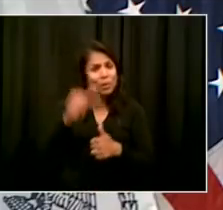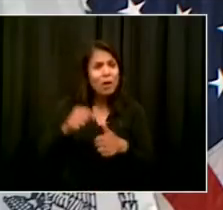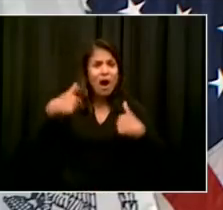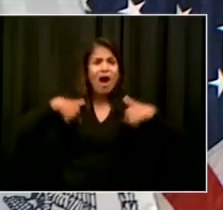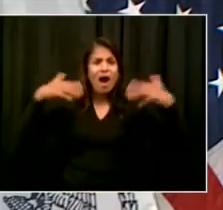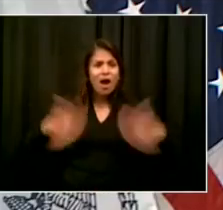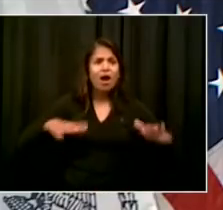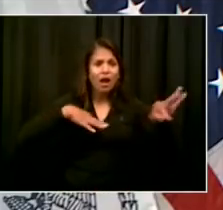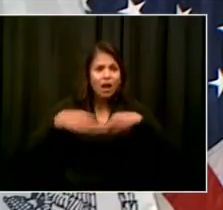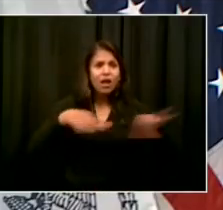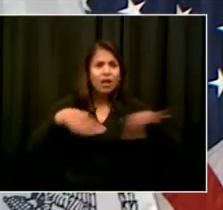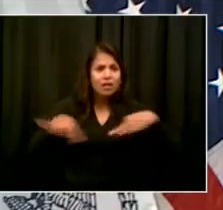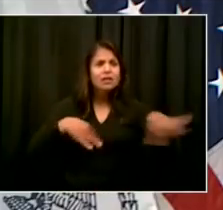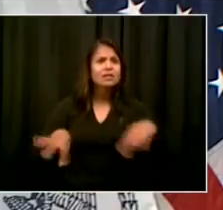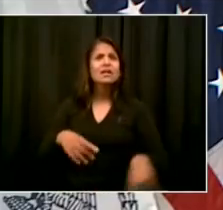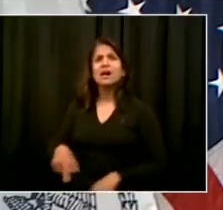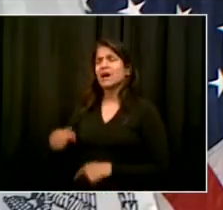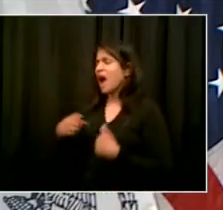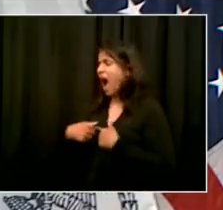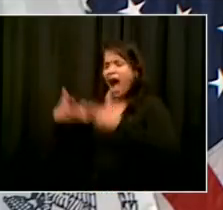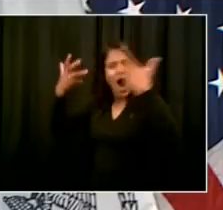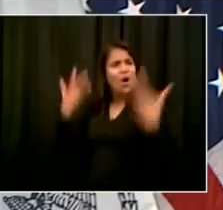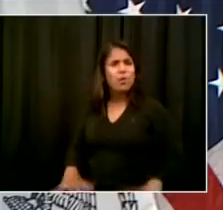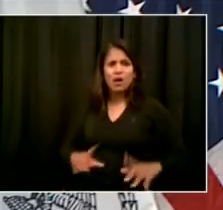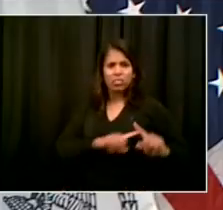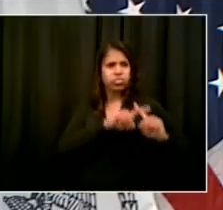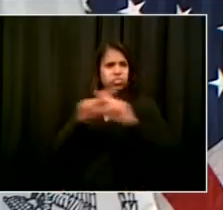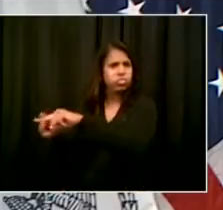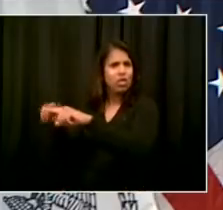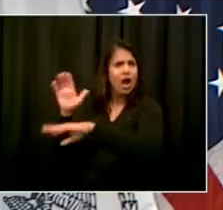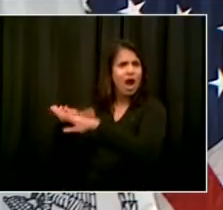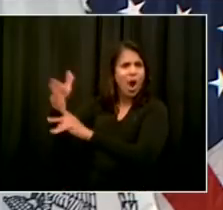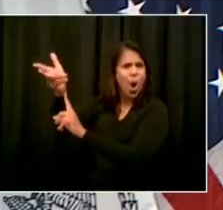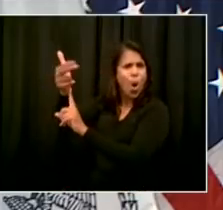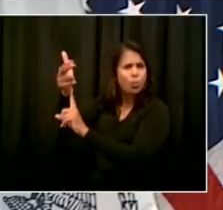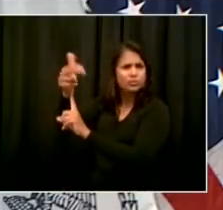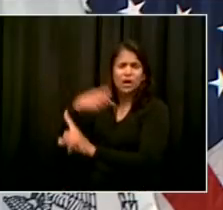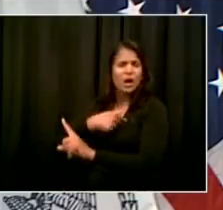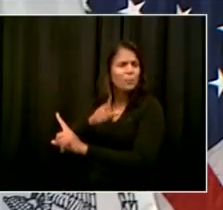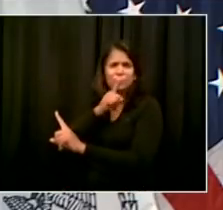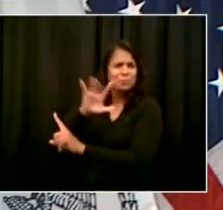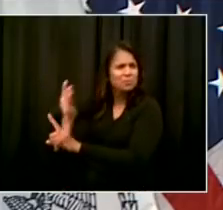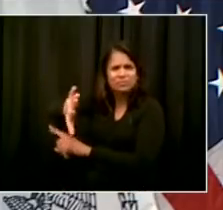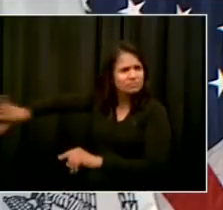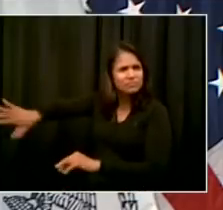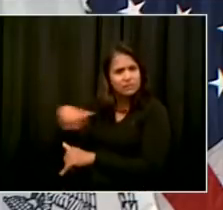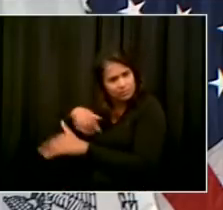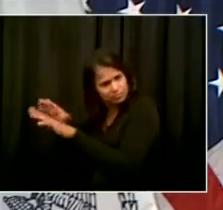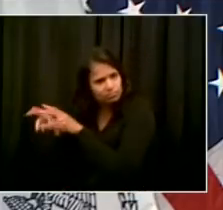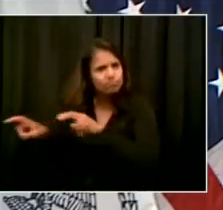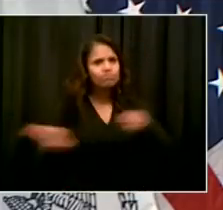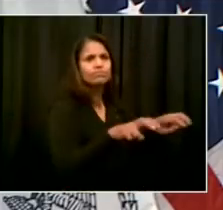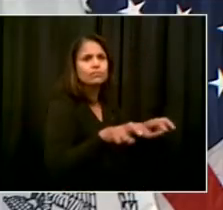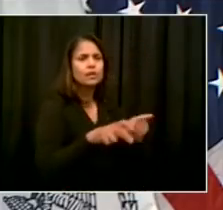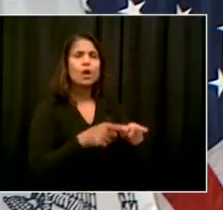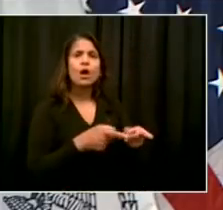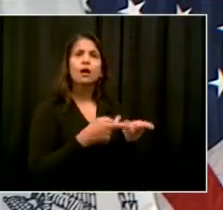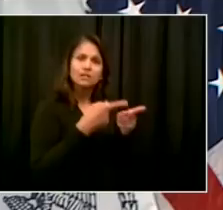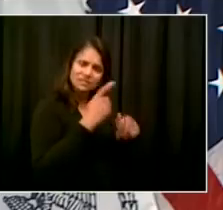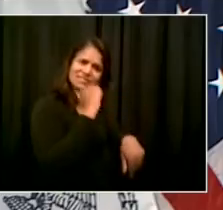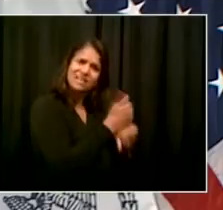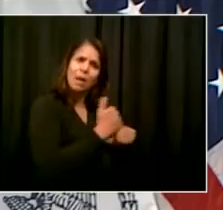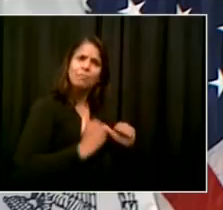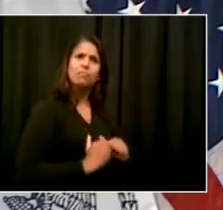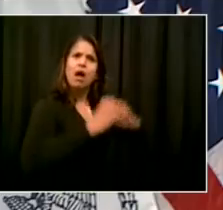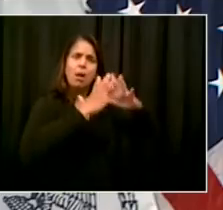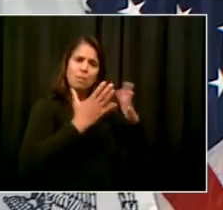substandard housing, create shelters meant to be humane and effective in supporting homeless folks. A lot of people